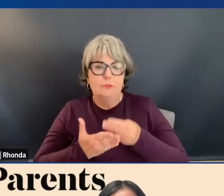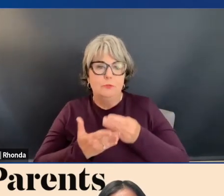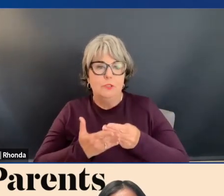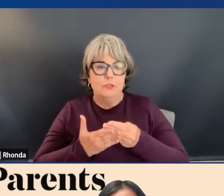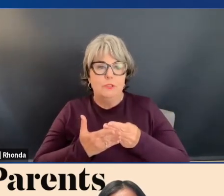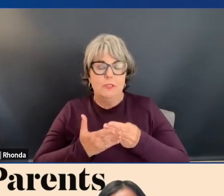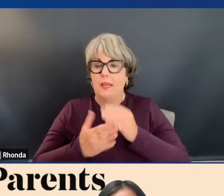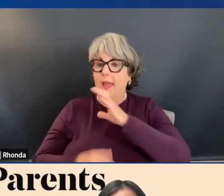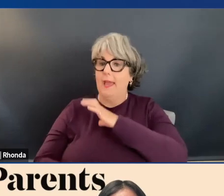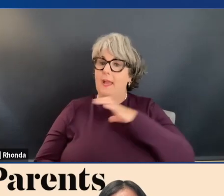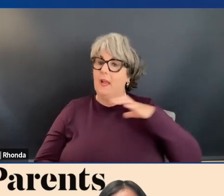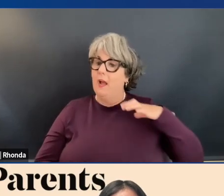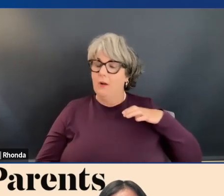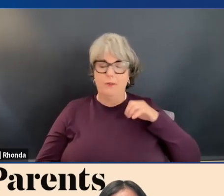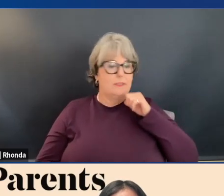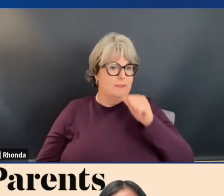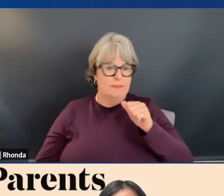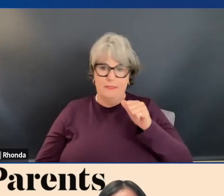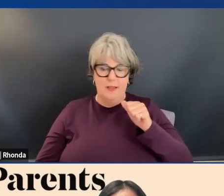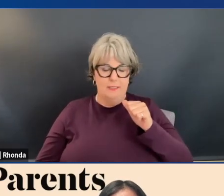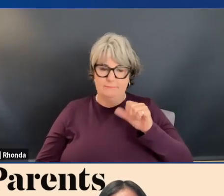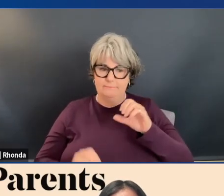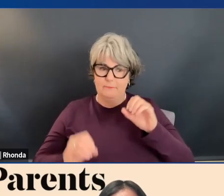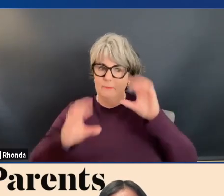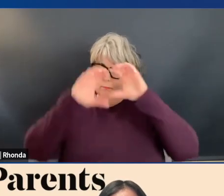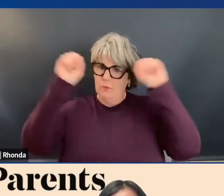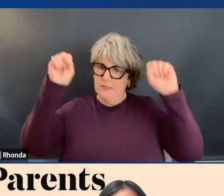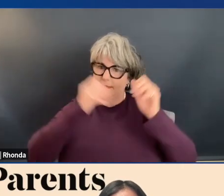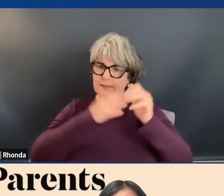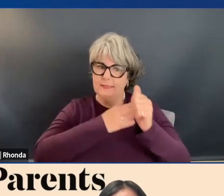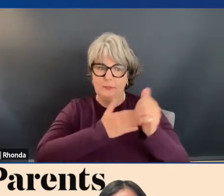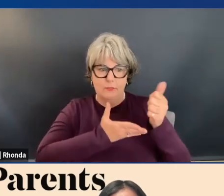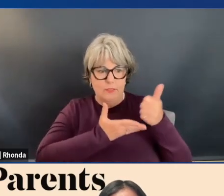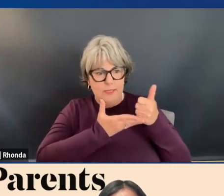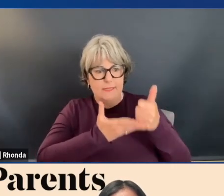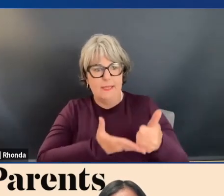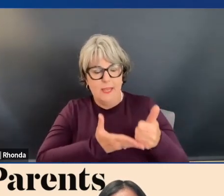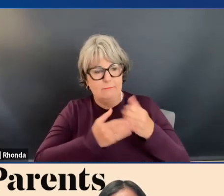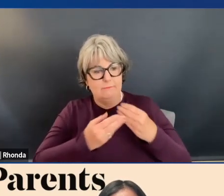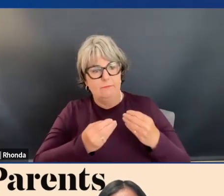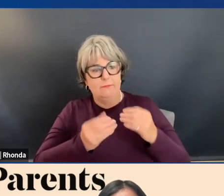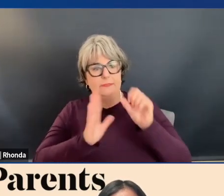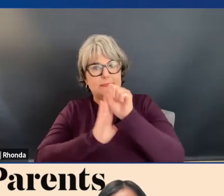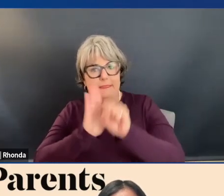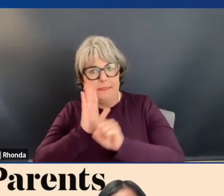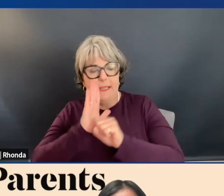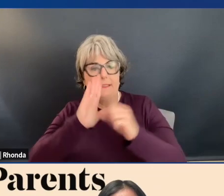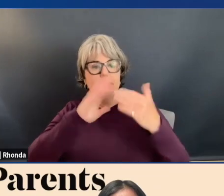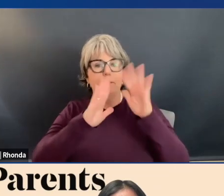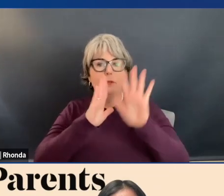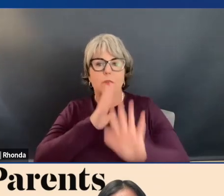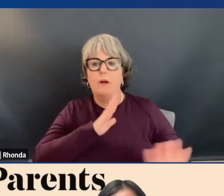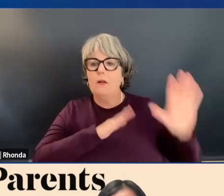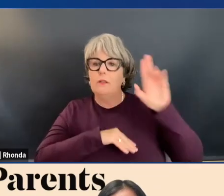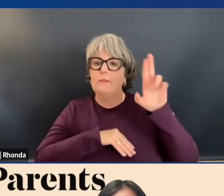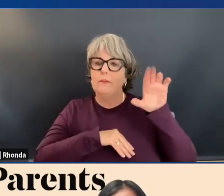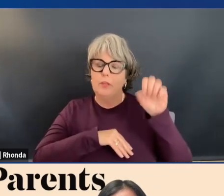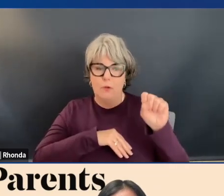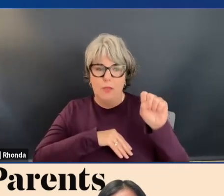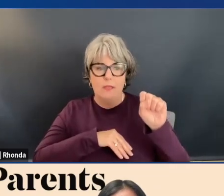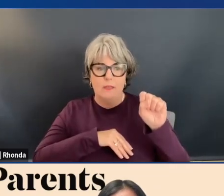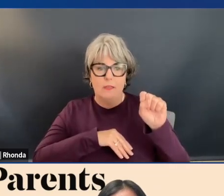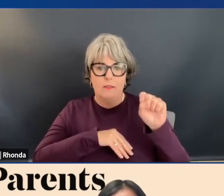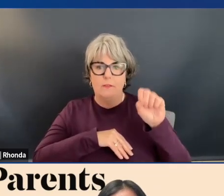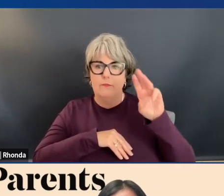while Congress has not yet acted on this plan, the President's leadership has helped inspire states and communities across the country from